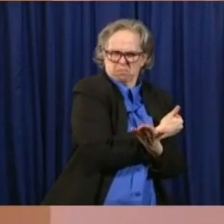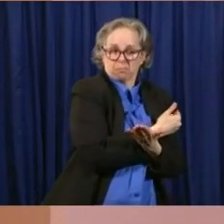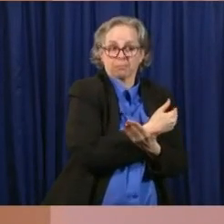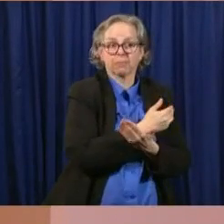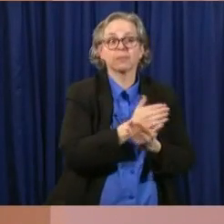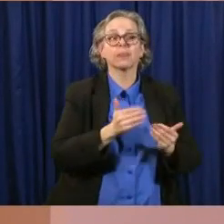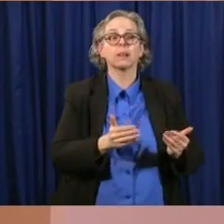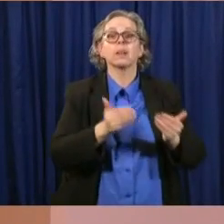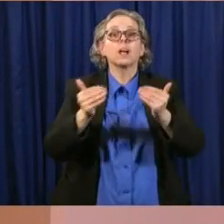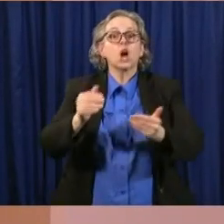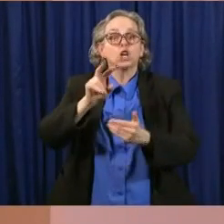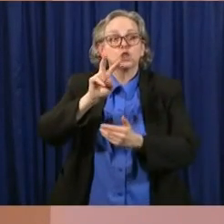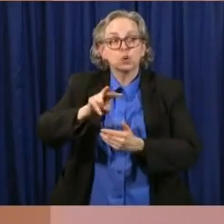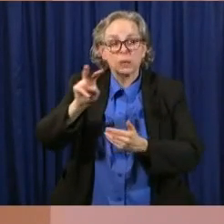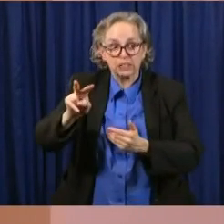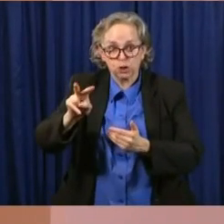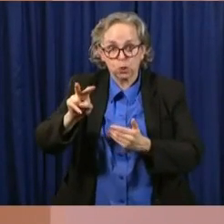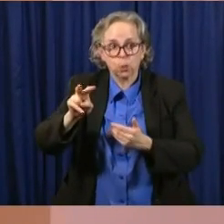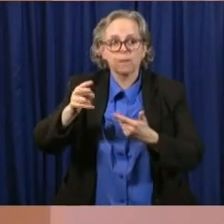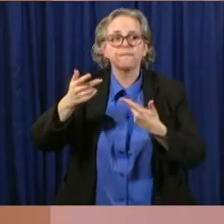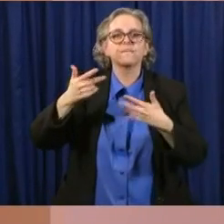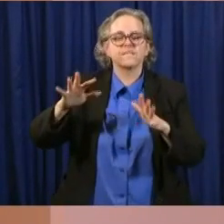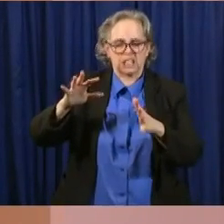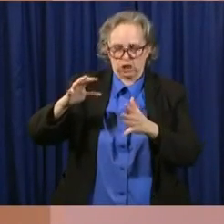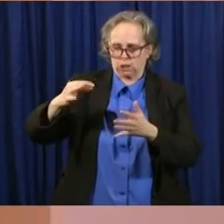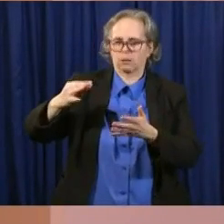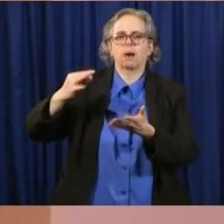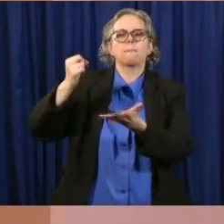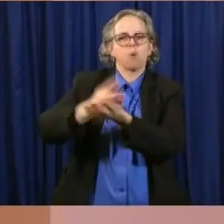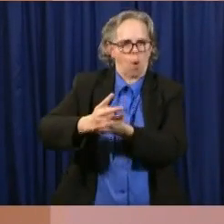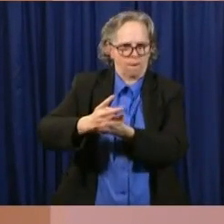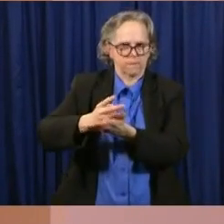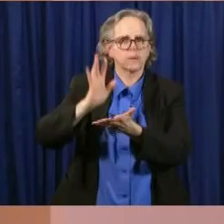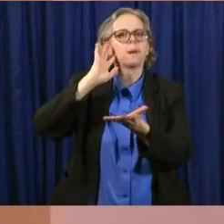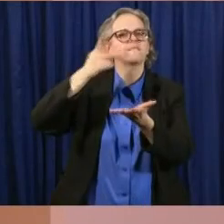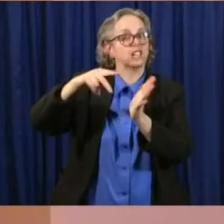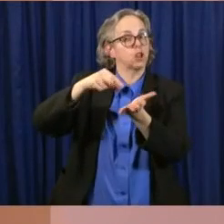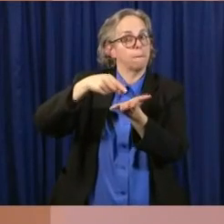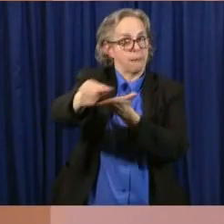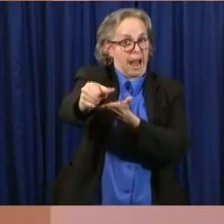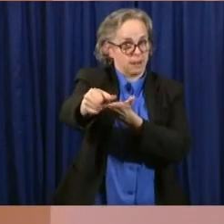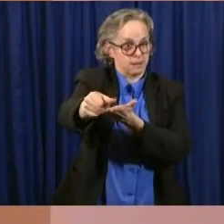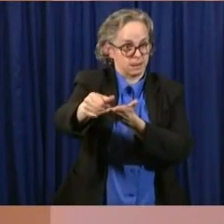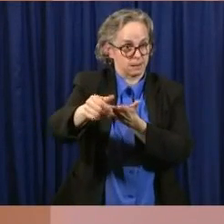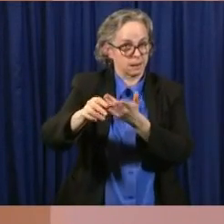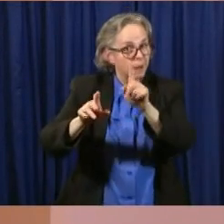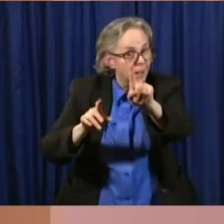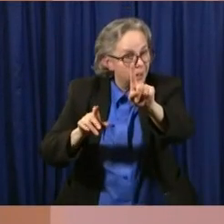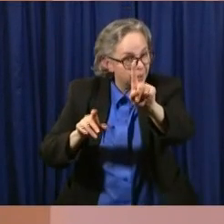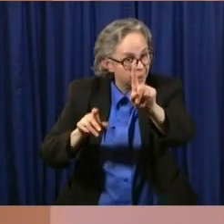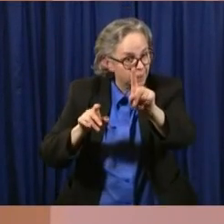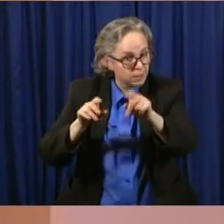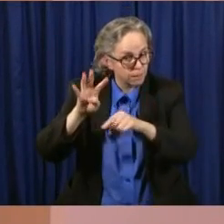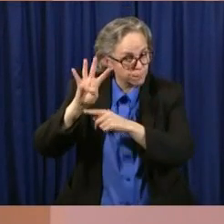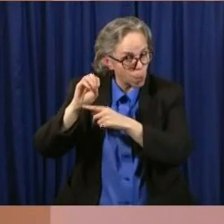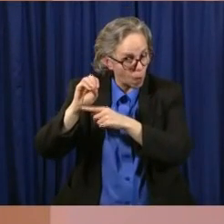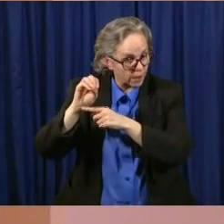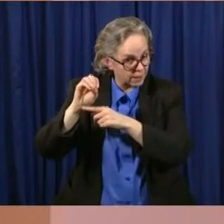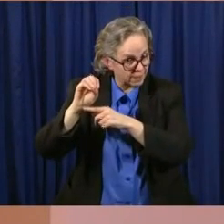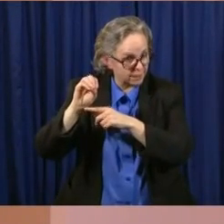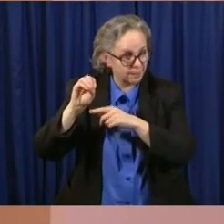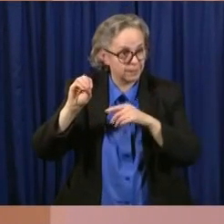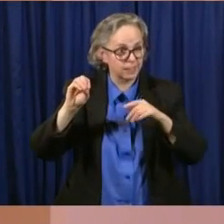March and are being paid. So of, of the 40 people that were discussed, 28 of them are already